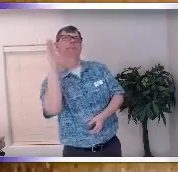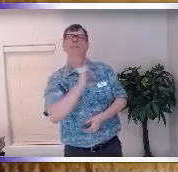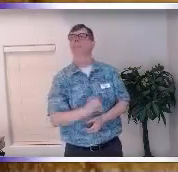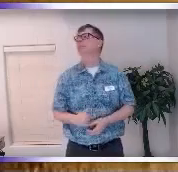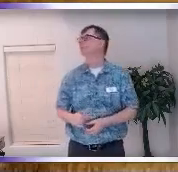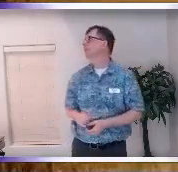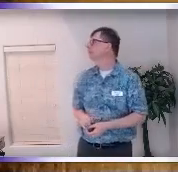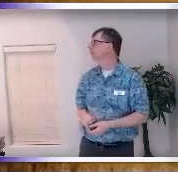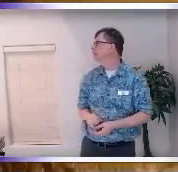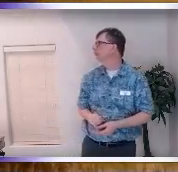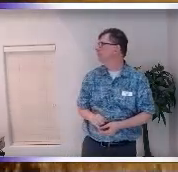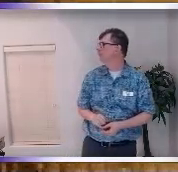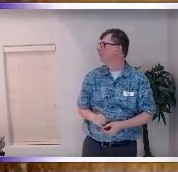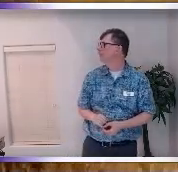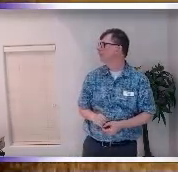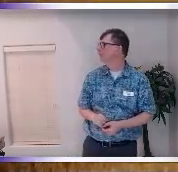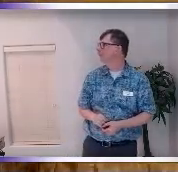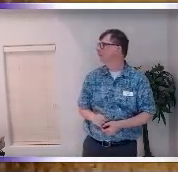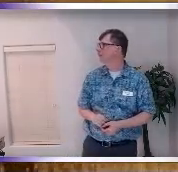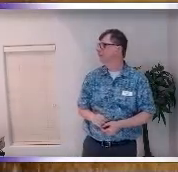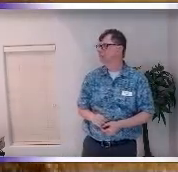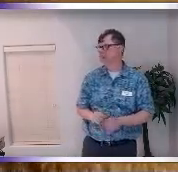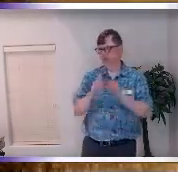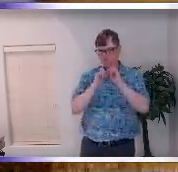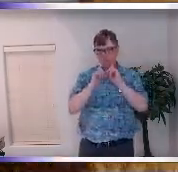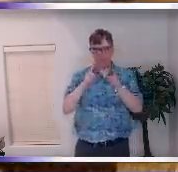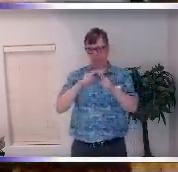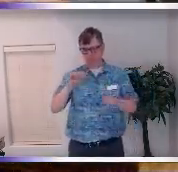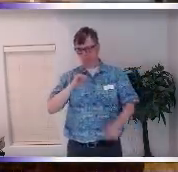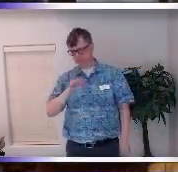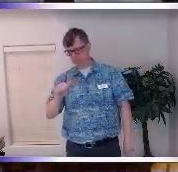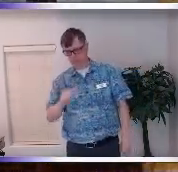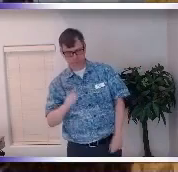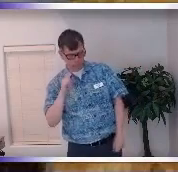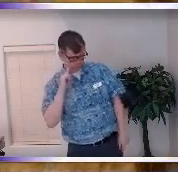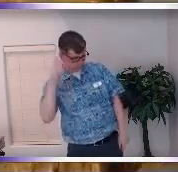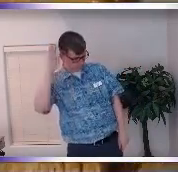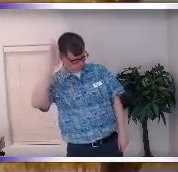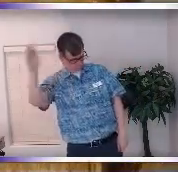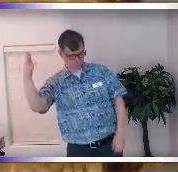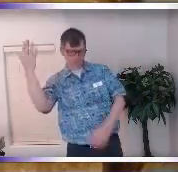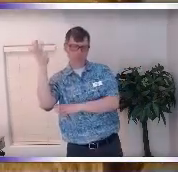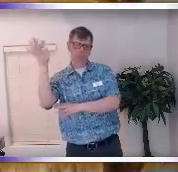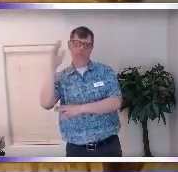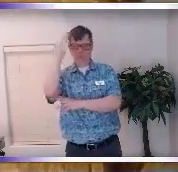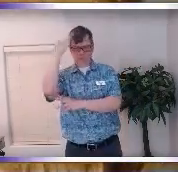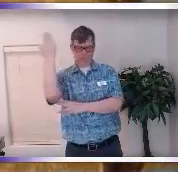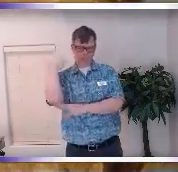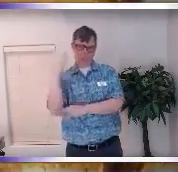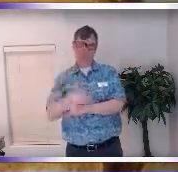wood carry water so my teacher says to me uh before enlightenment and after enlightenment you're doing the same thing